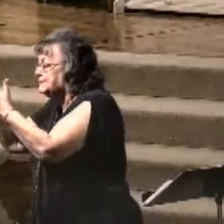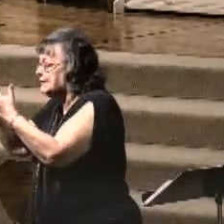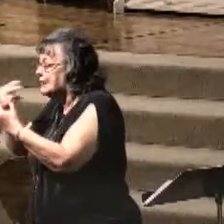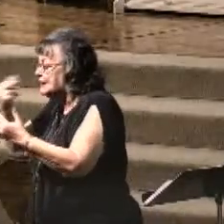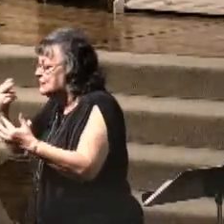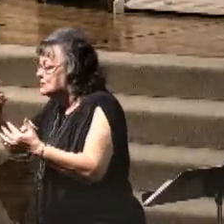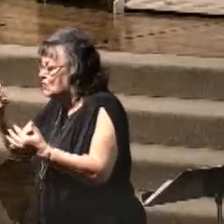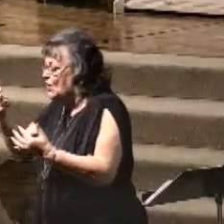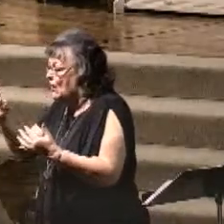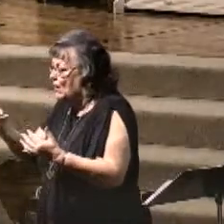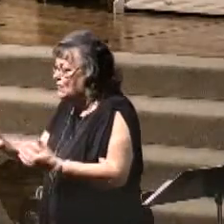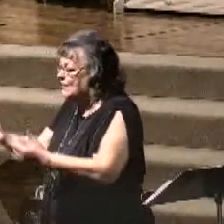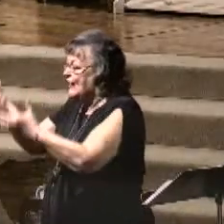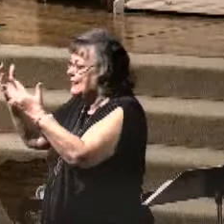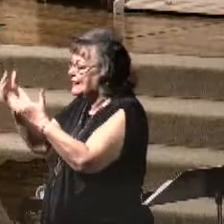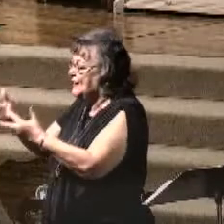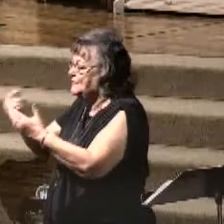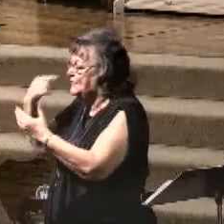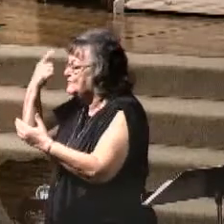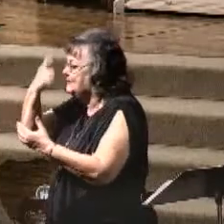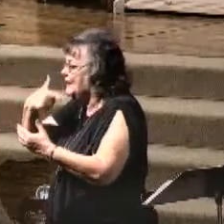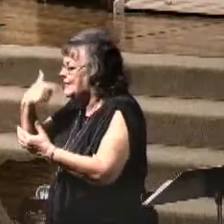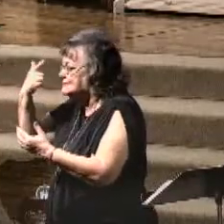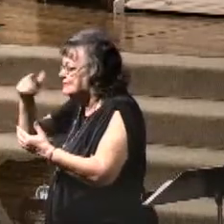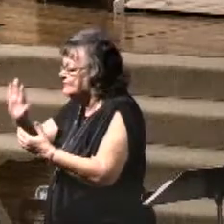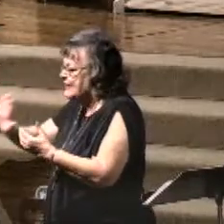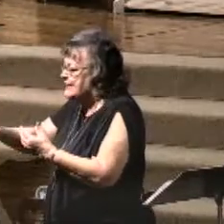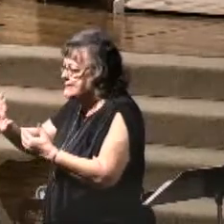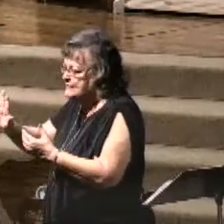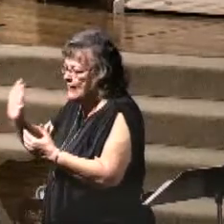saw the flames lighting up the face of his son.